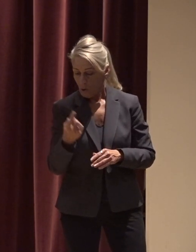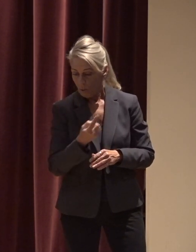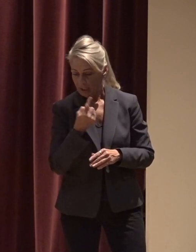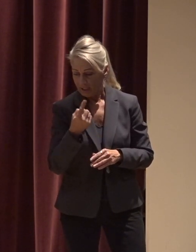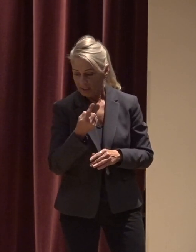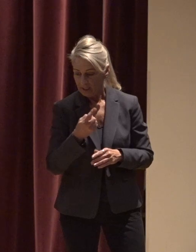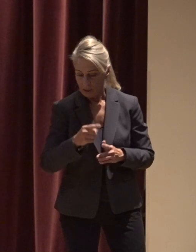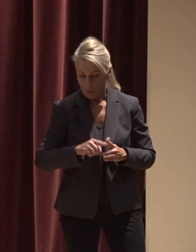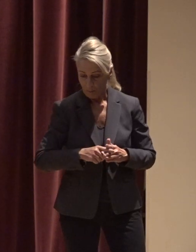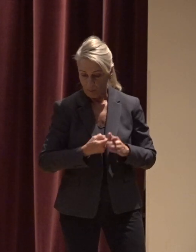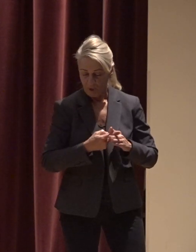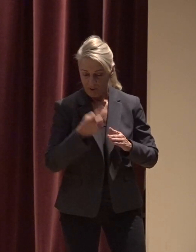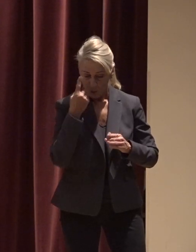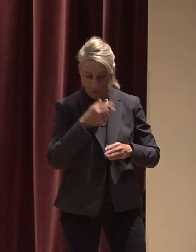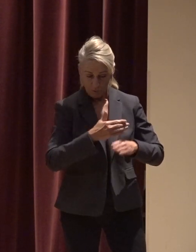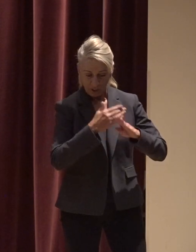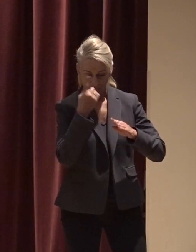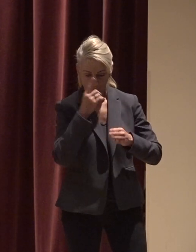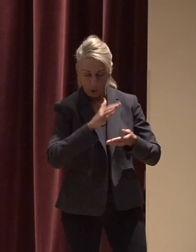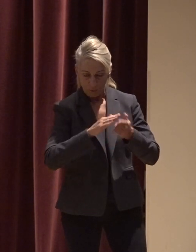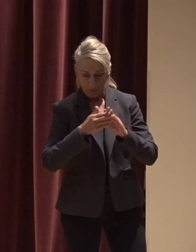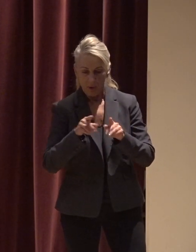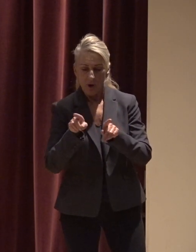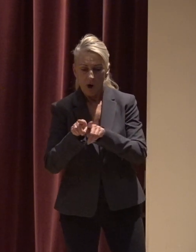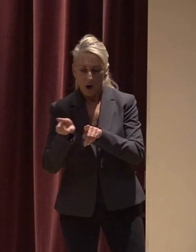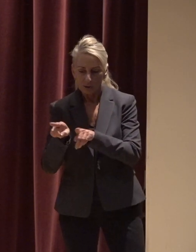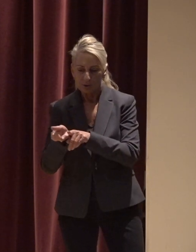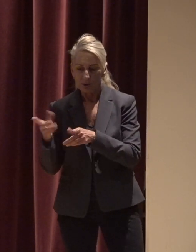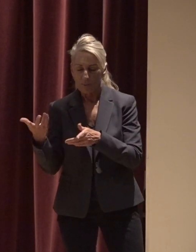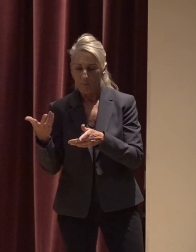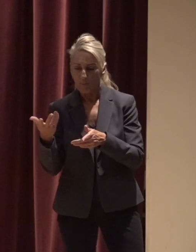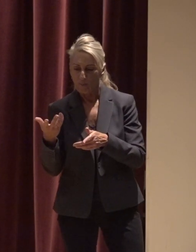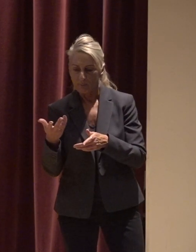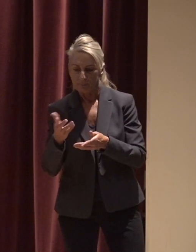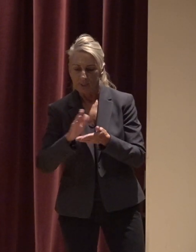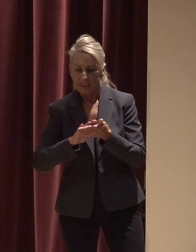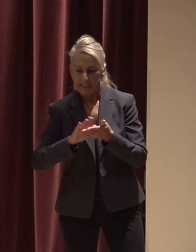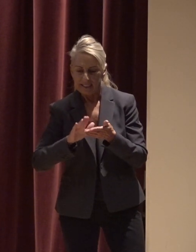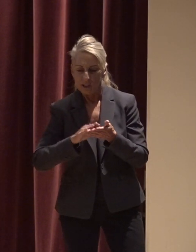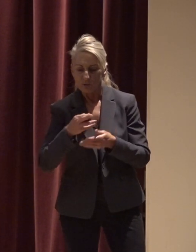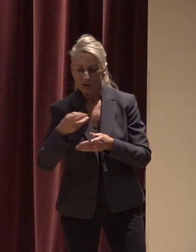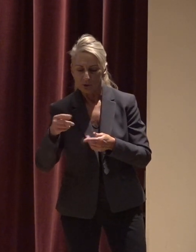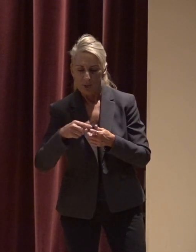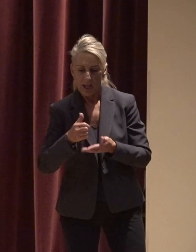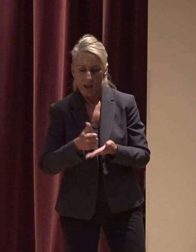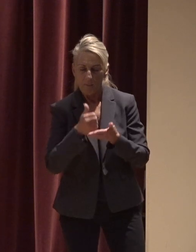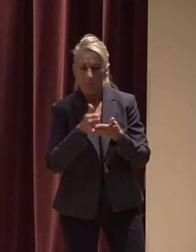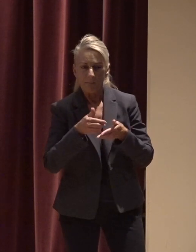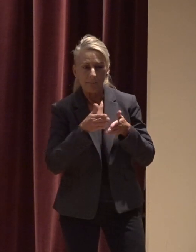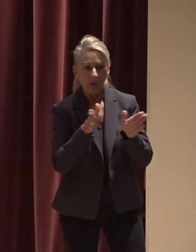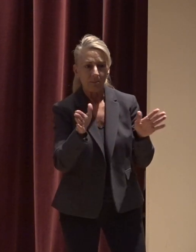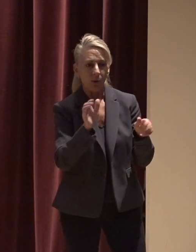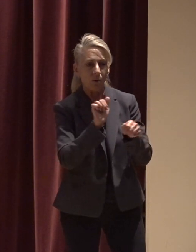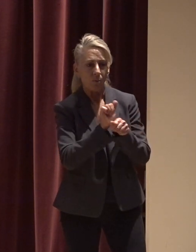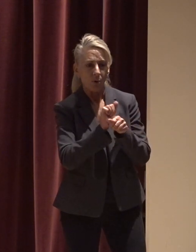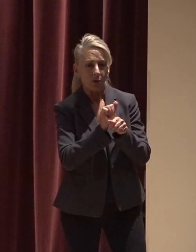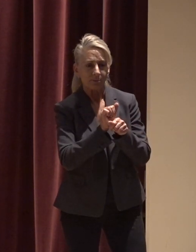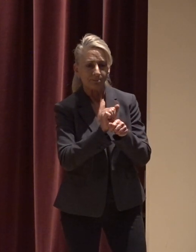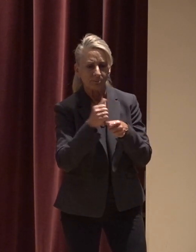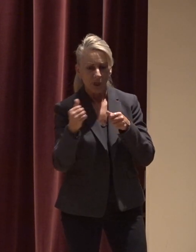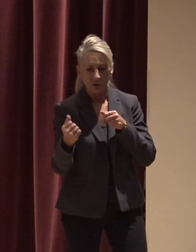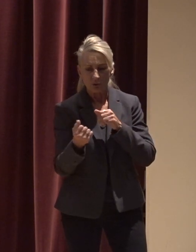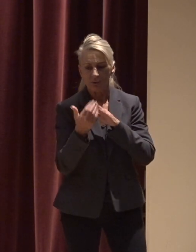of protection for our community but a complimentary collegiate resource in helping the public works operations department address our